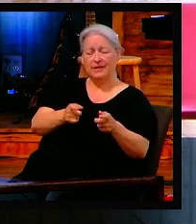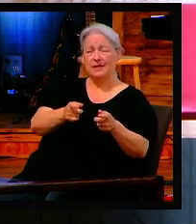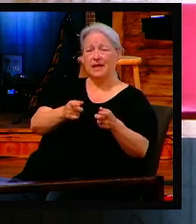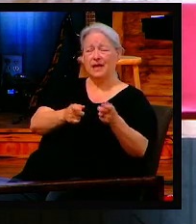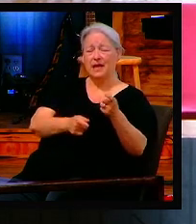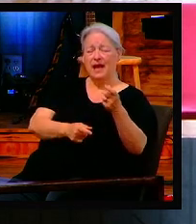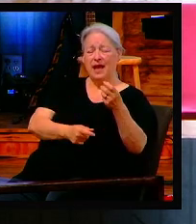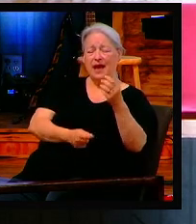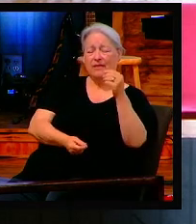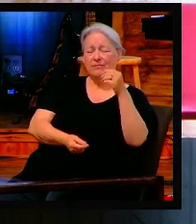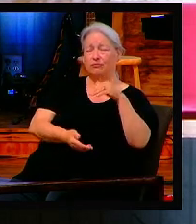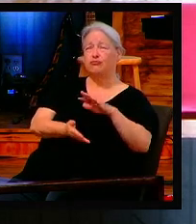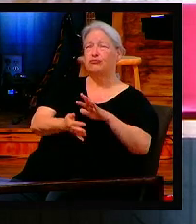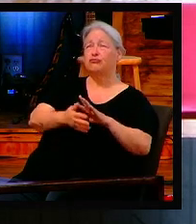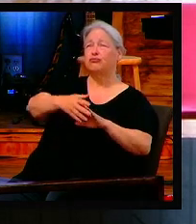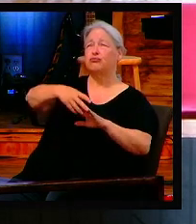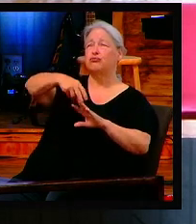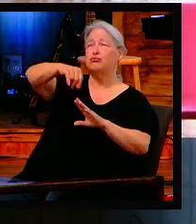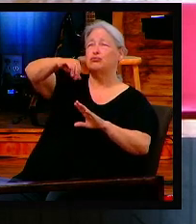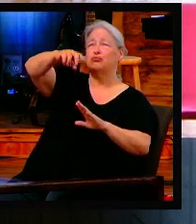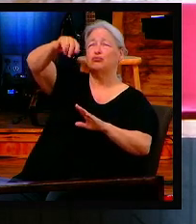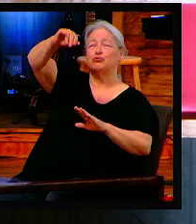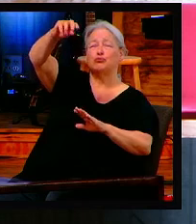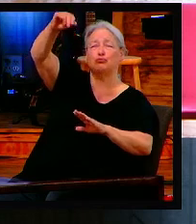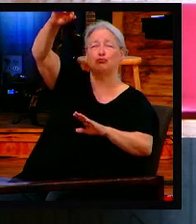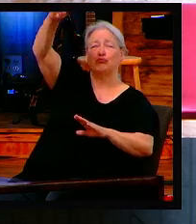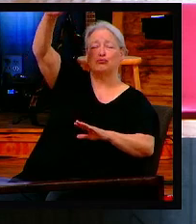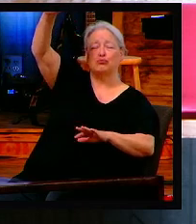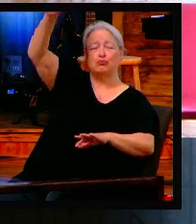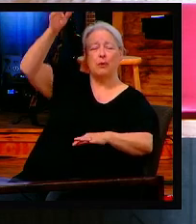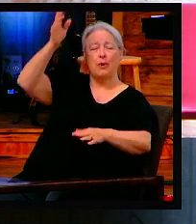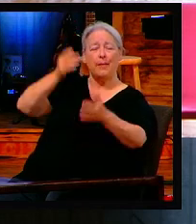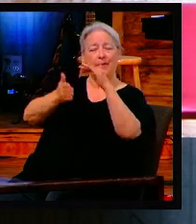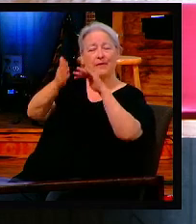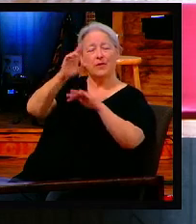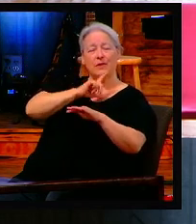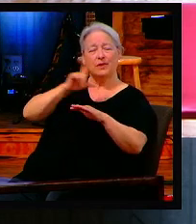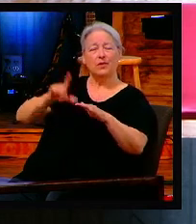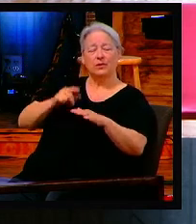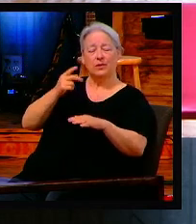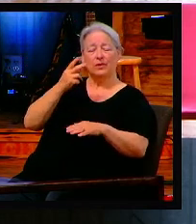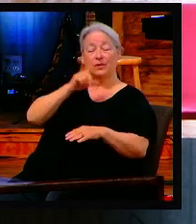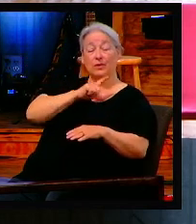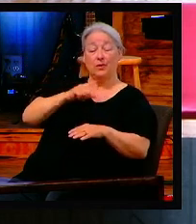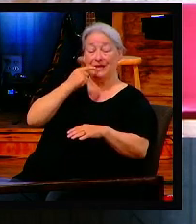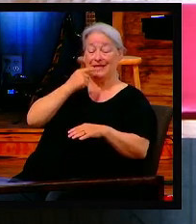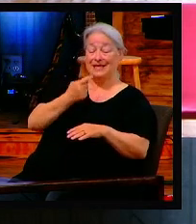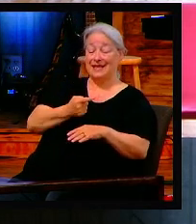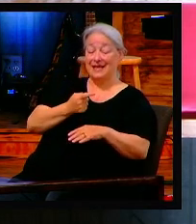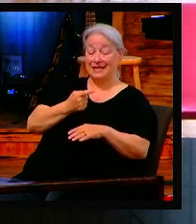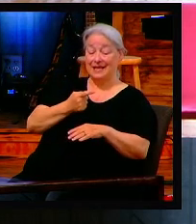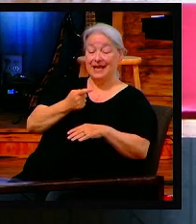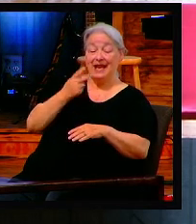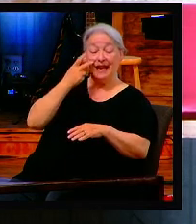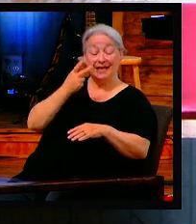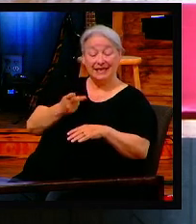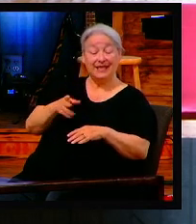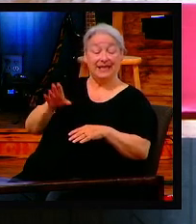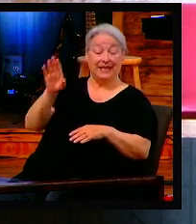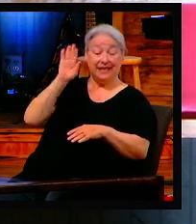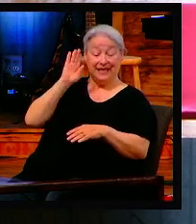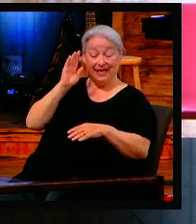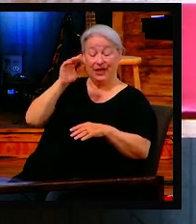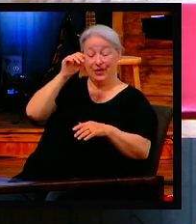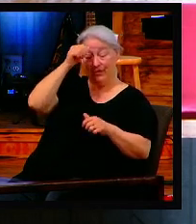God says, I see you praying. I heard you praying. I remember you praying. I see what you're doing with that. And he remembers